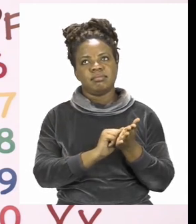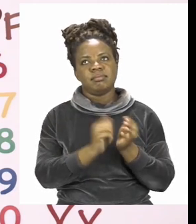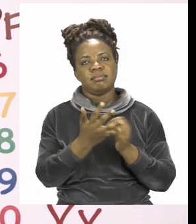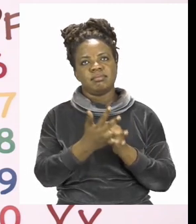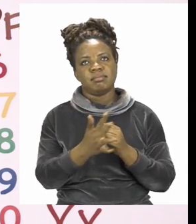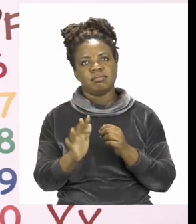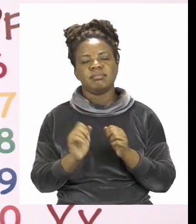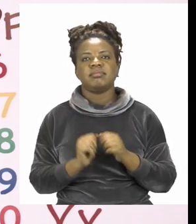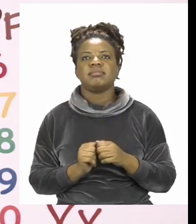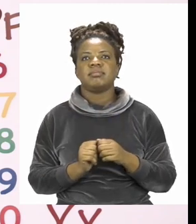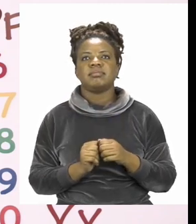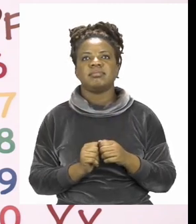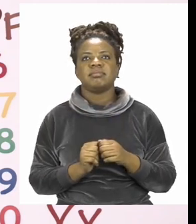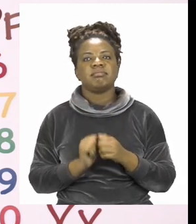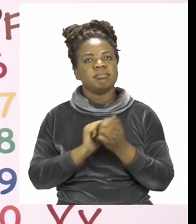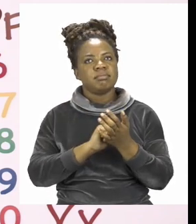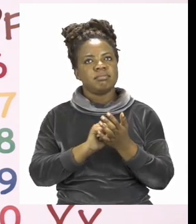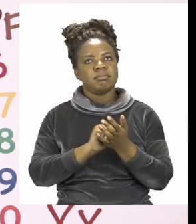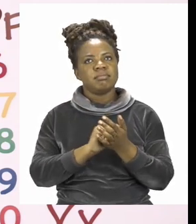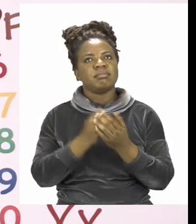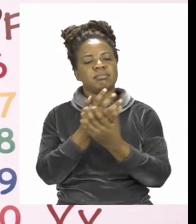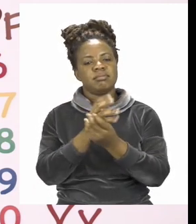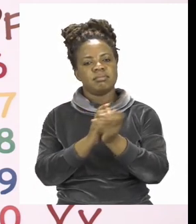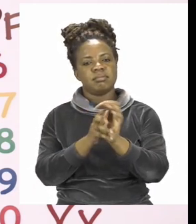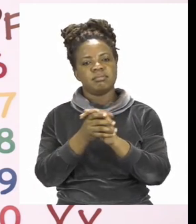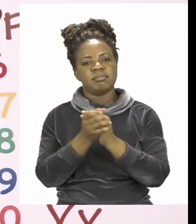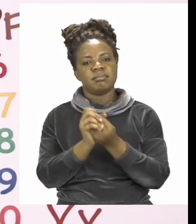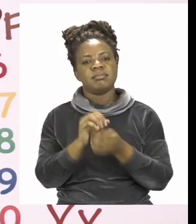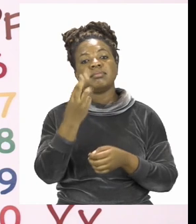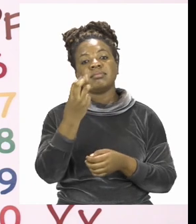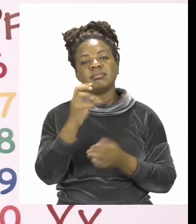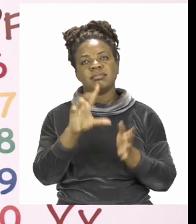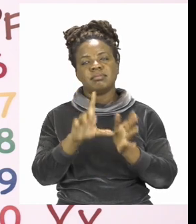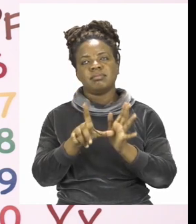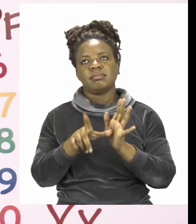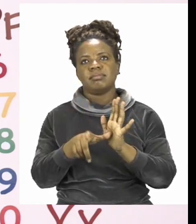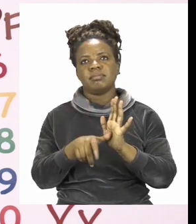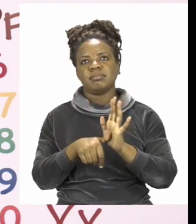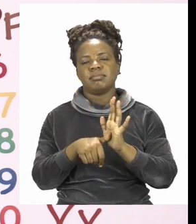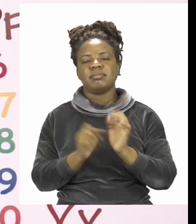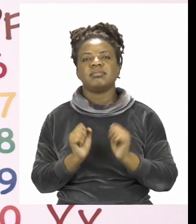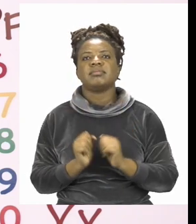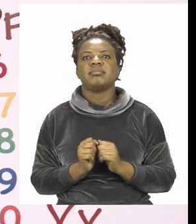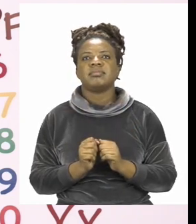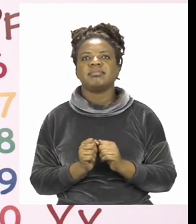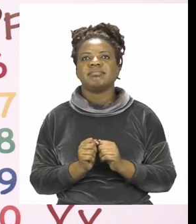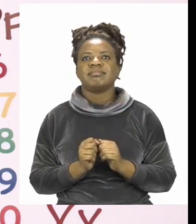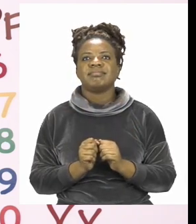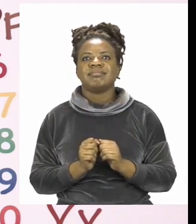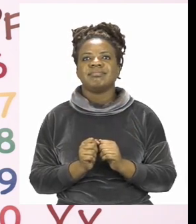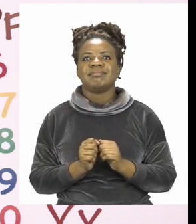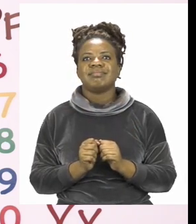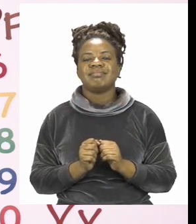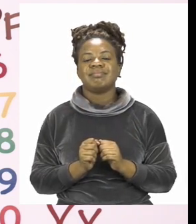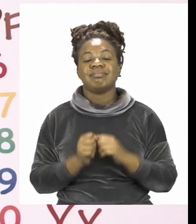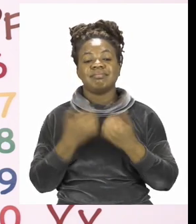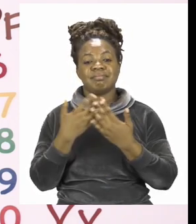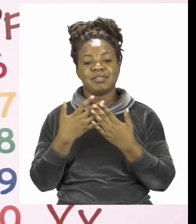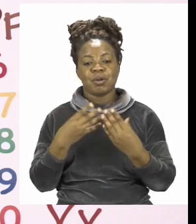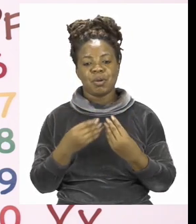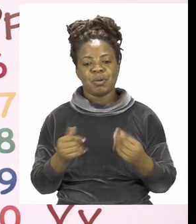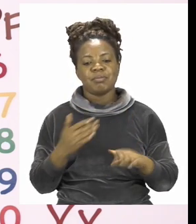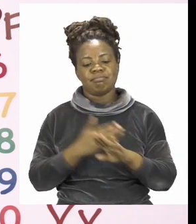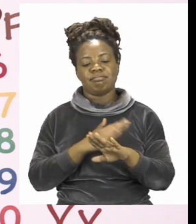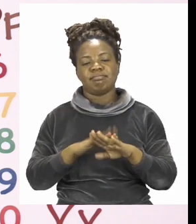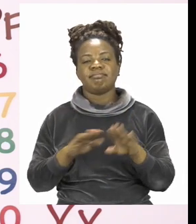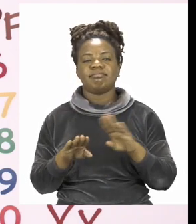Just make sure you wash and rinse your hands for 30 seconds. Make sure your hands are dry before you